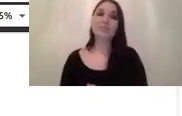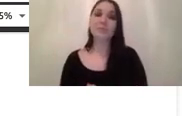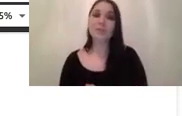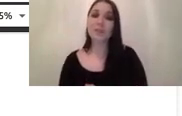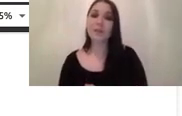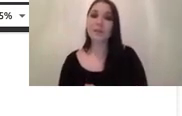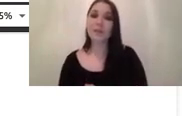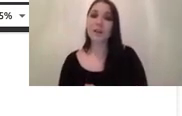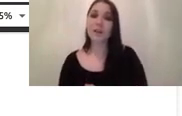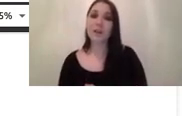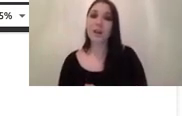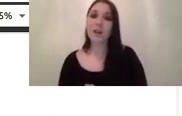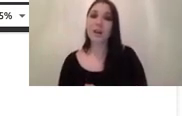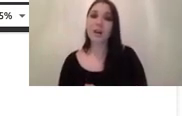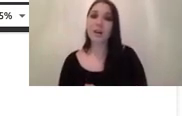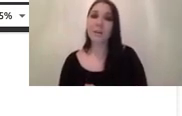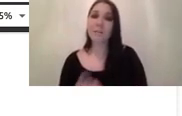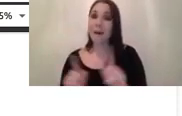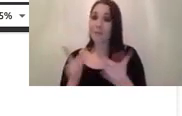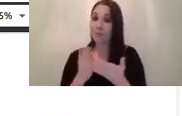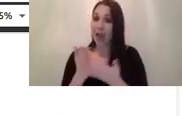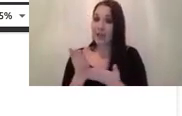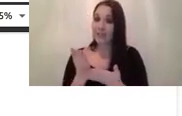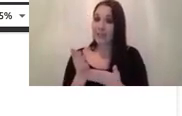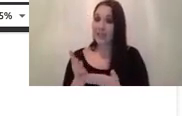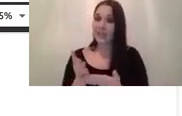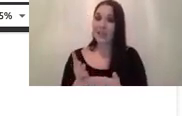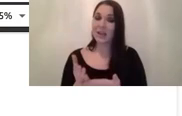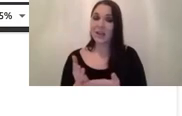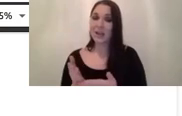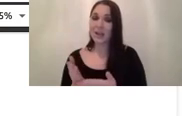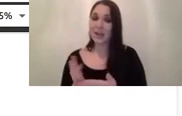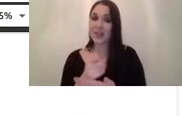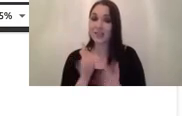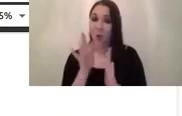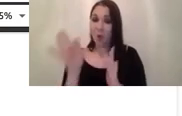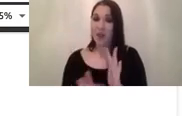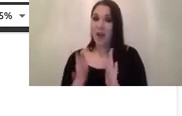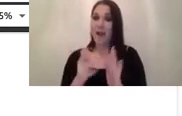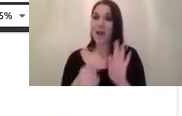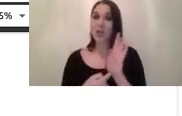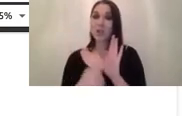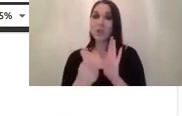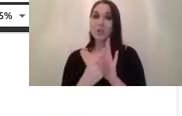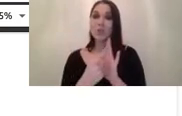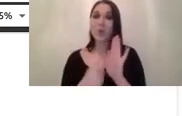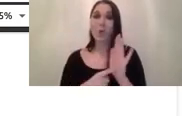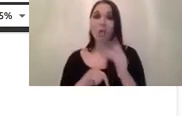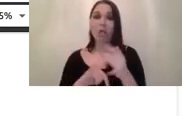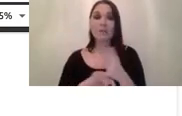but the reality is that this um these online tools will give you actually a set